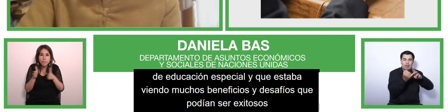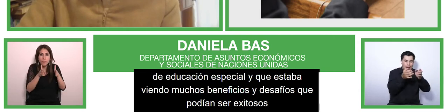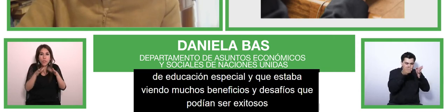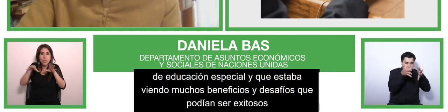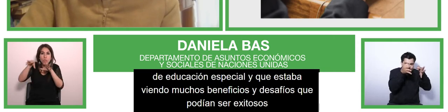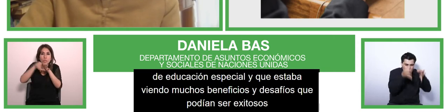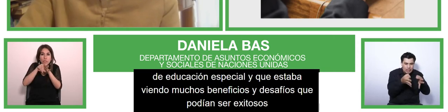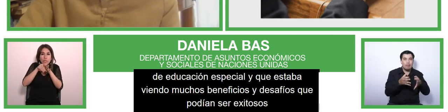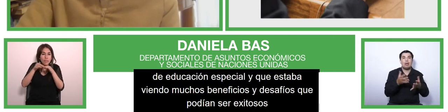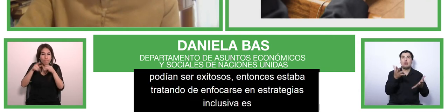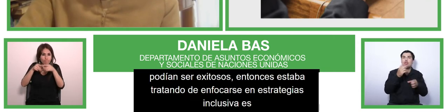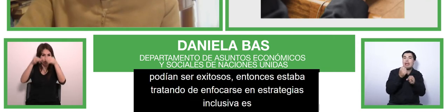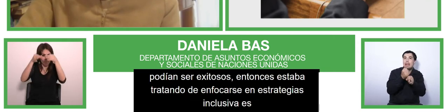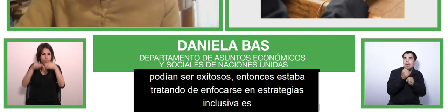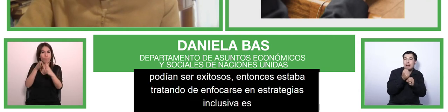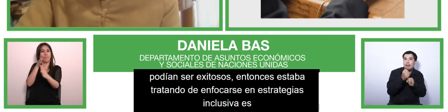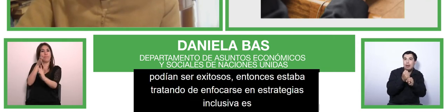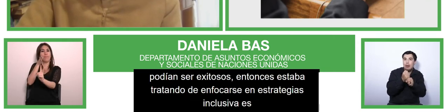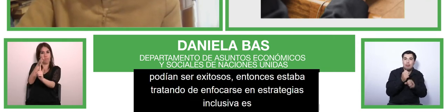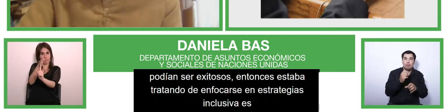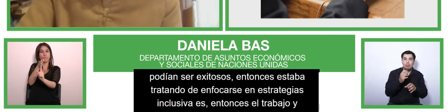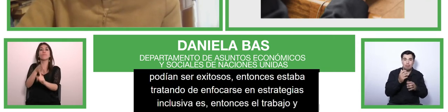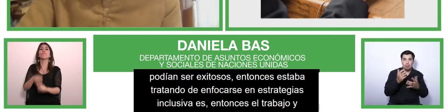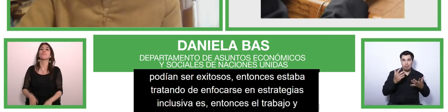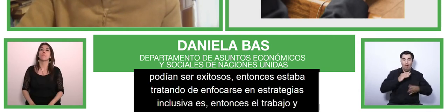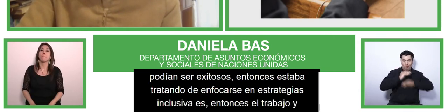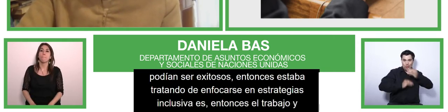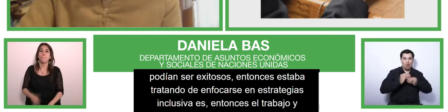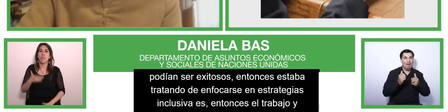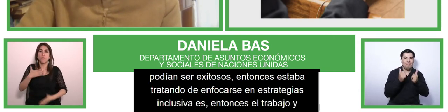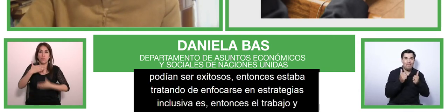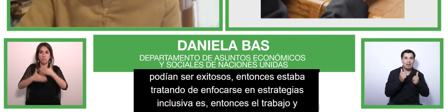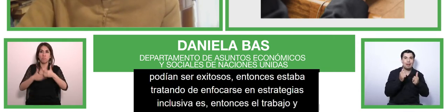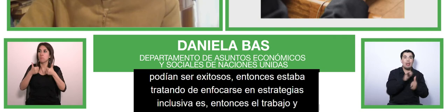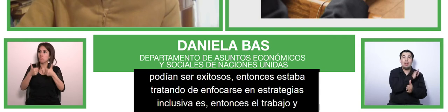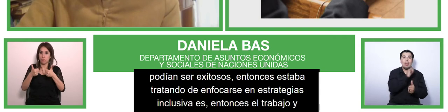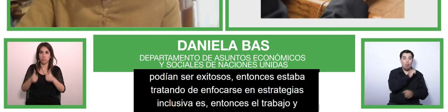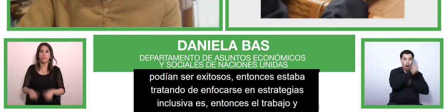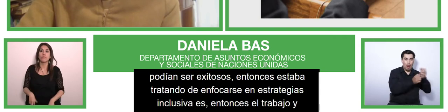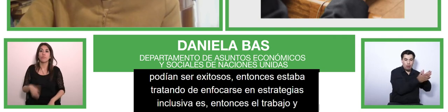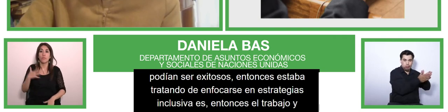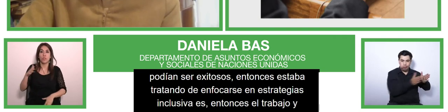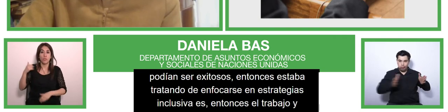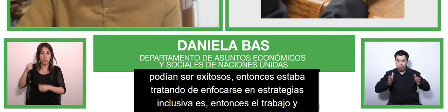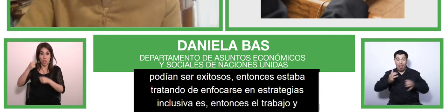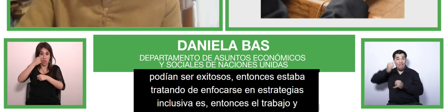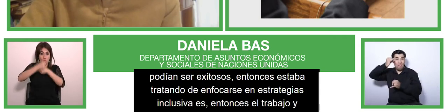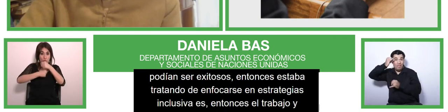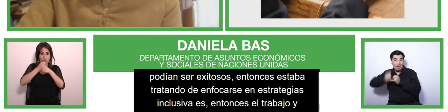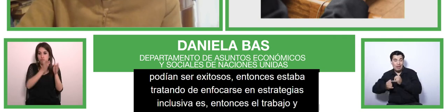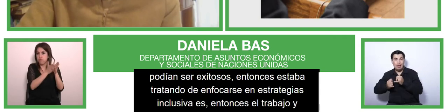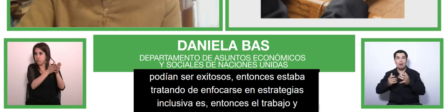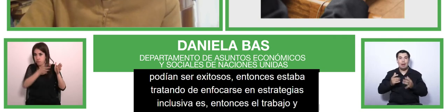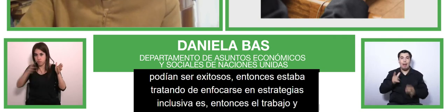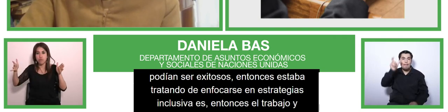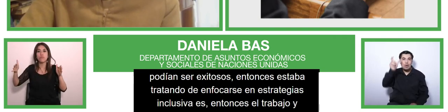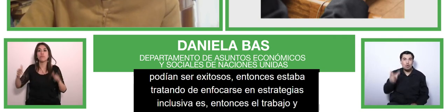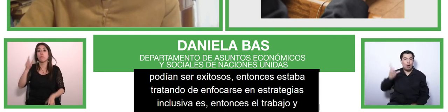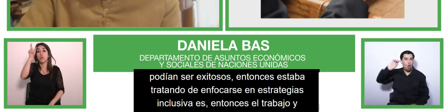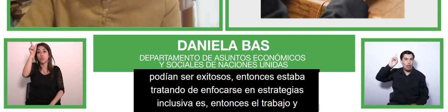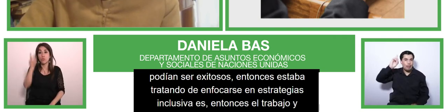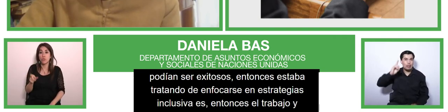end of the year results are very positive students with and without disabilities met their individual